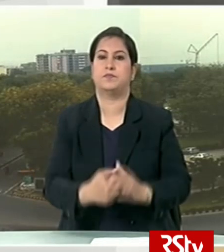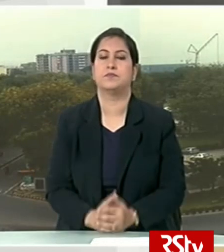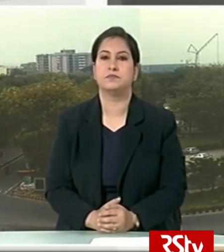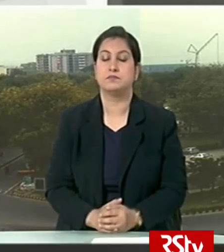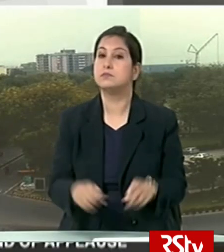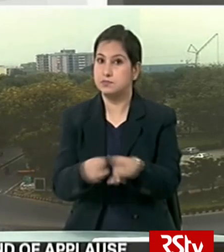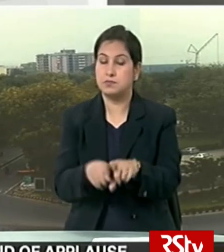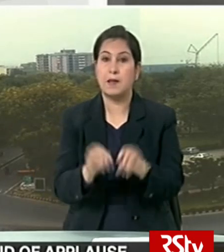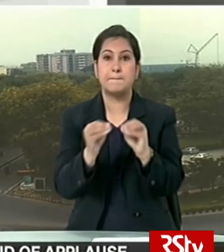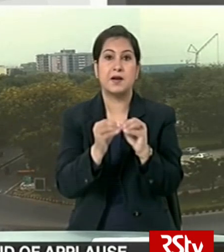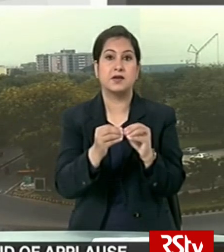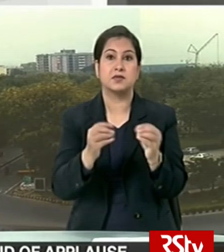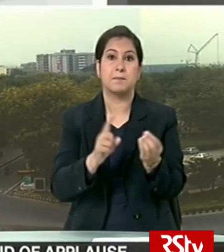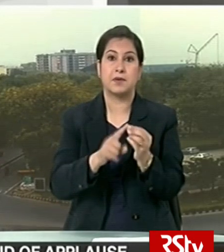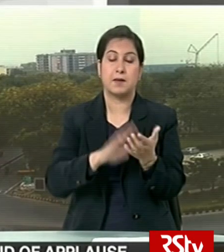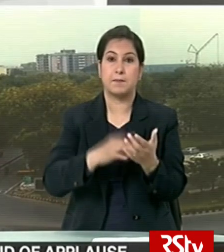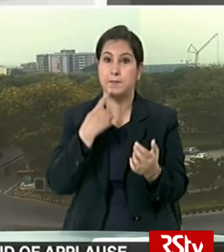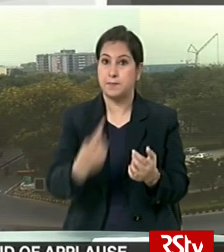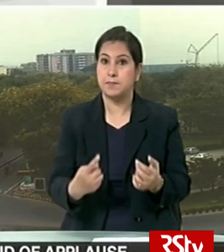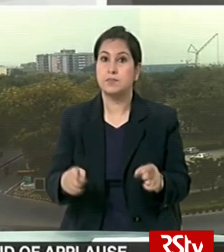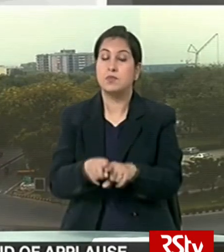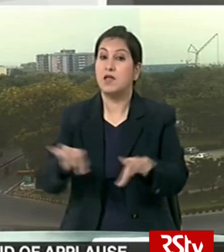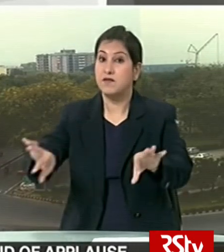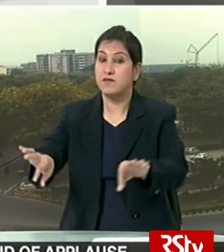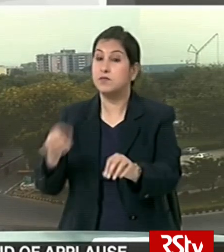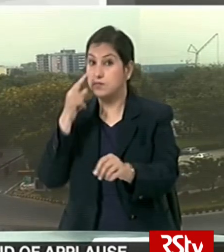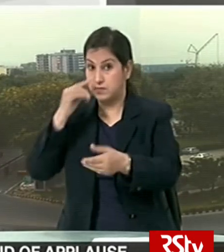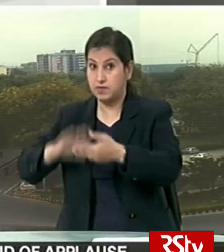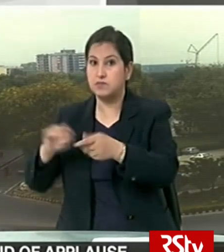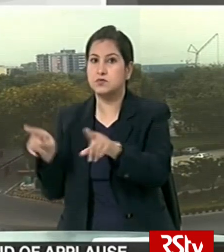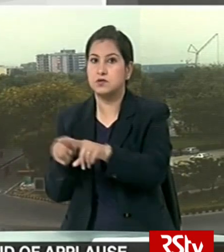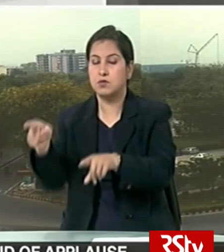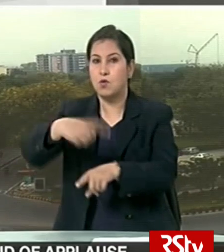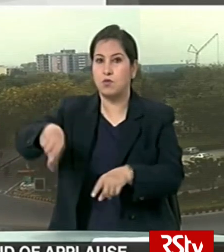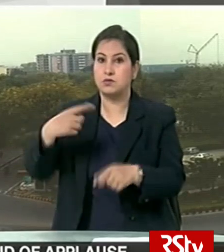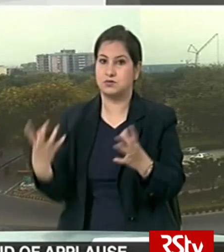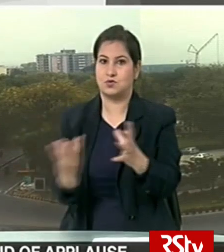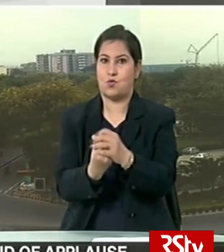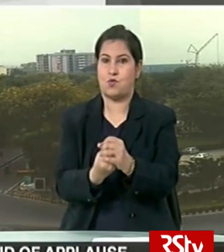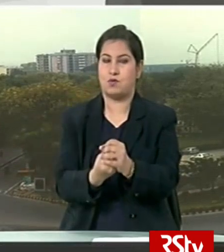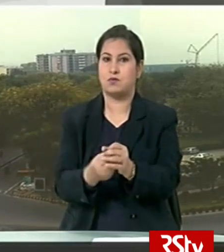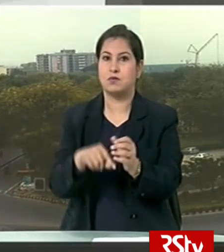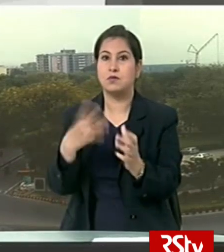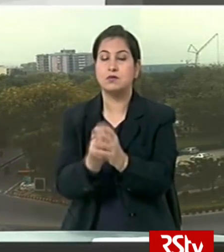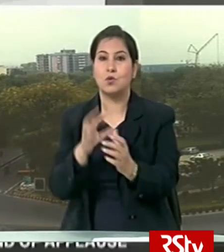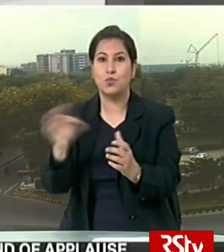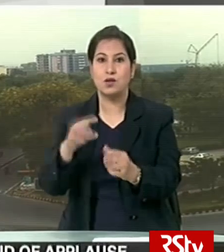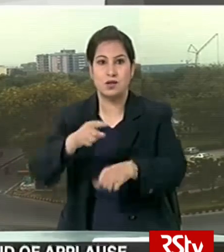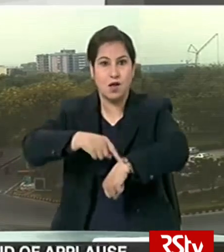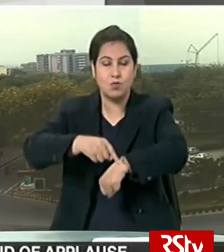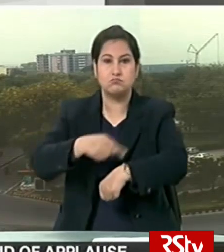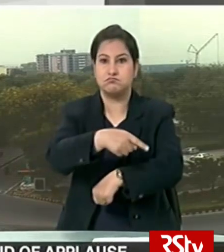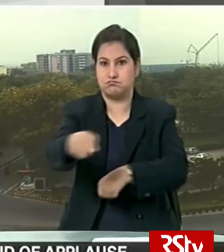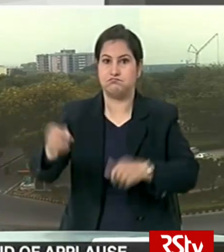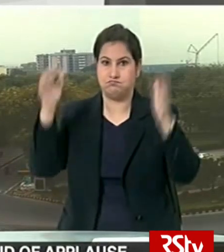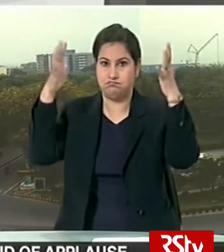Also, British Prime Minister Boris Johnson and his fiancée Carrie Simons joined Britain's Nationwide in a weekly